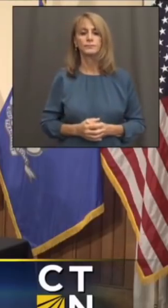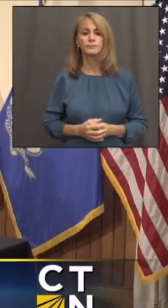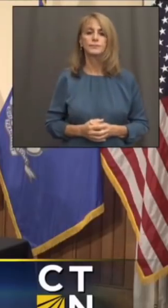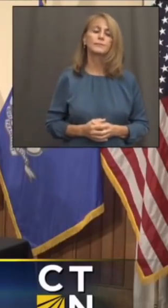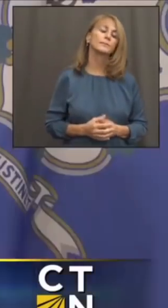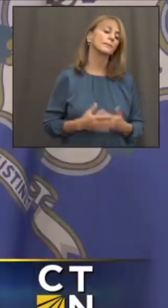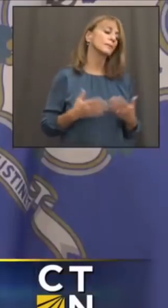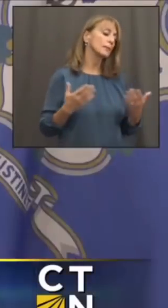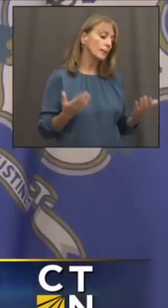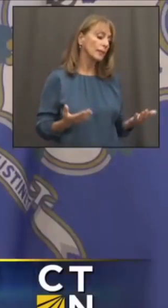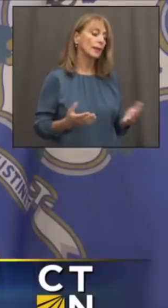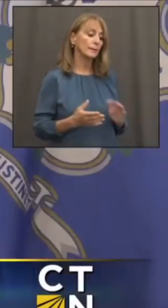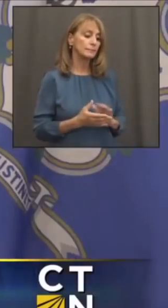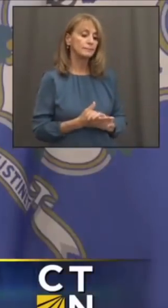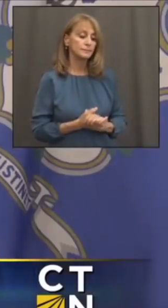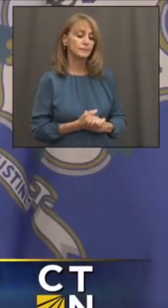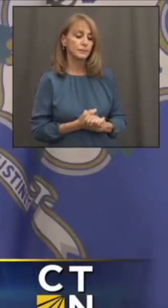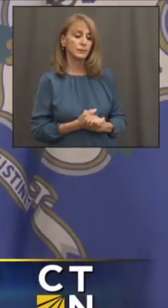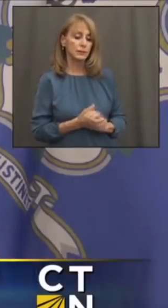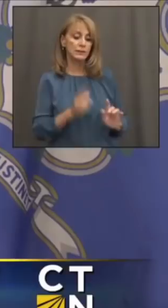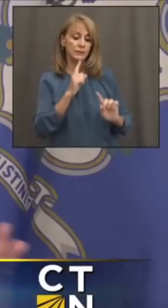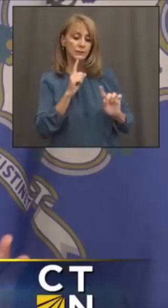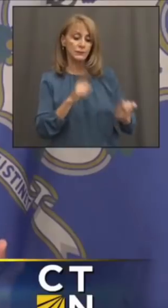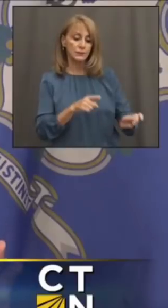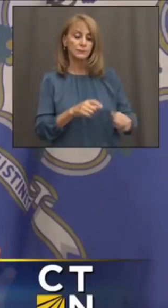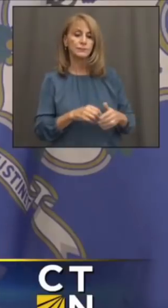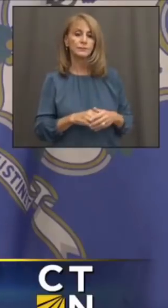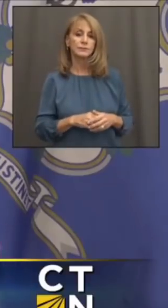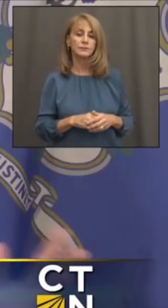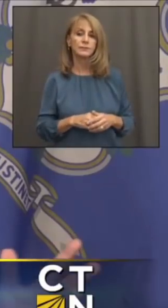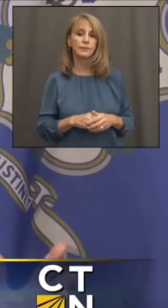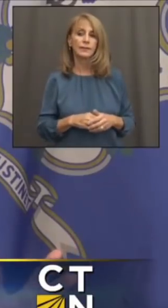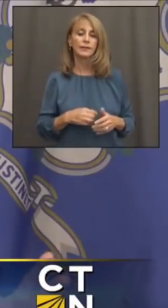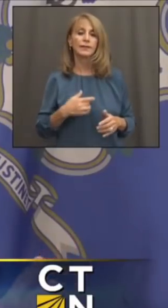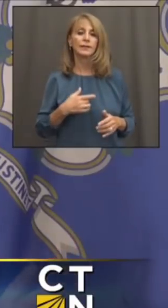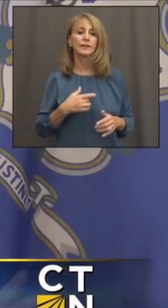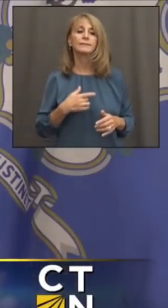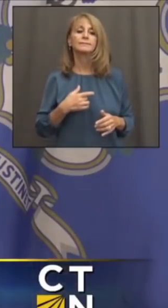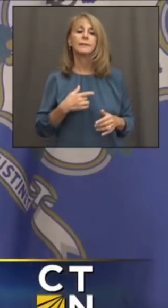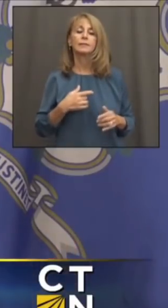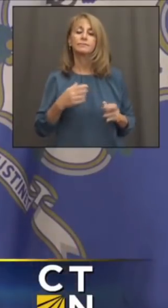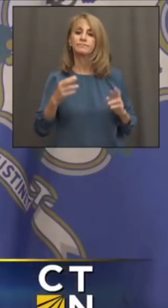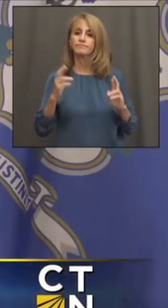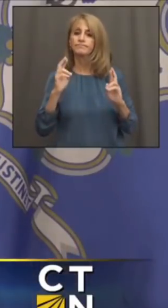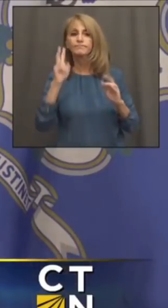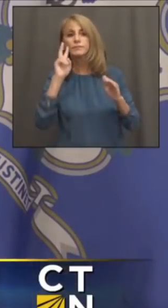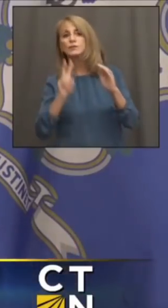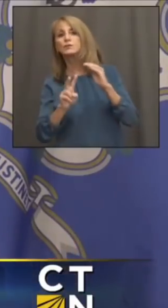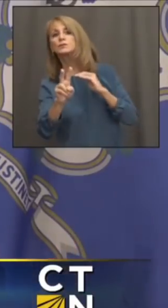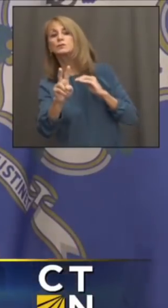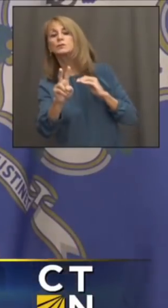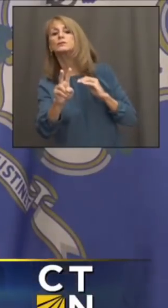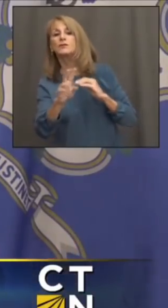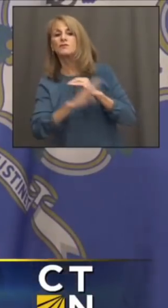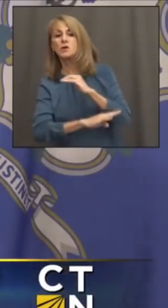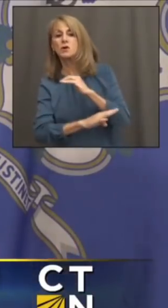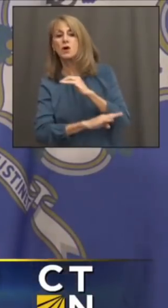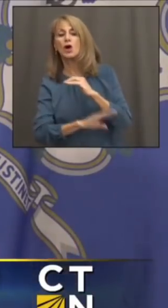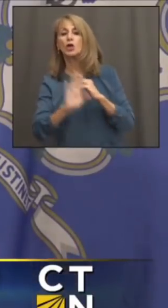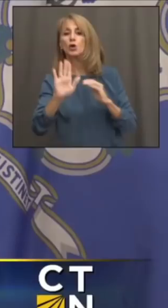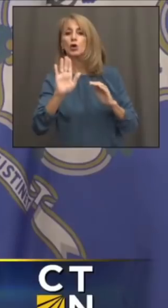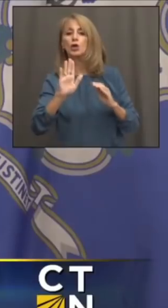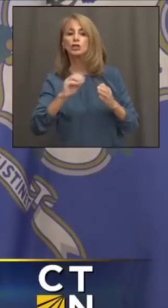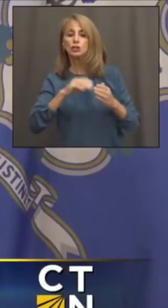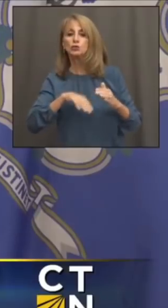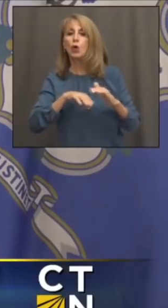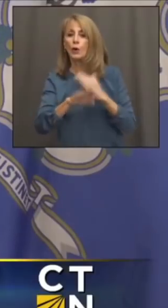Well, a couple of things on that. I'm really hopeful that our schools are open. You get your kid back to school. Maybe we have a